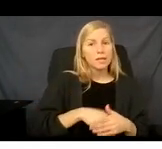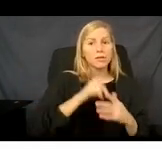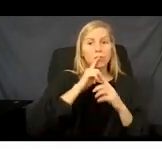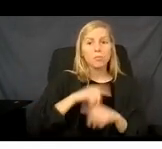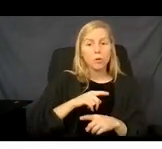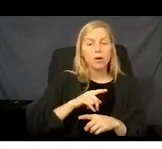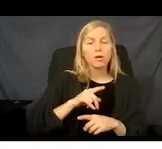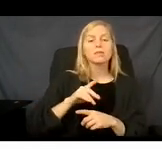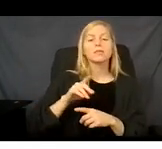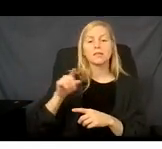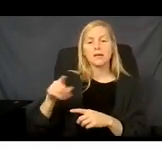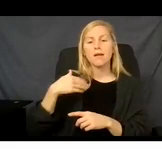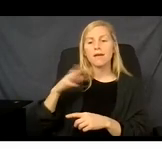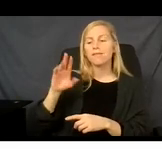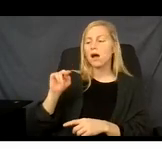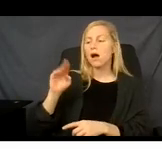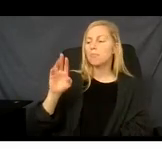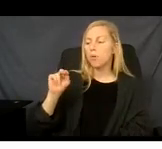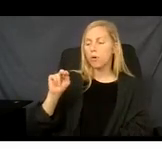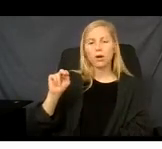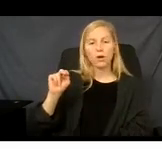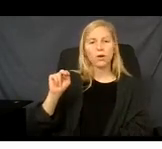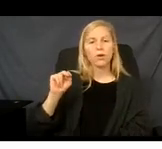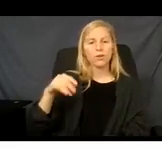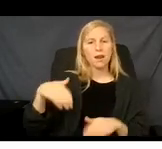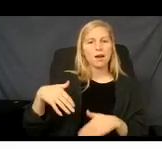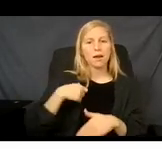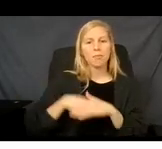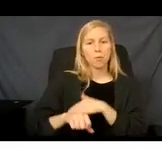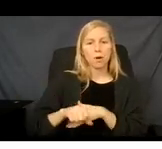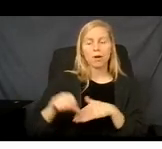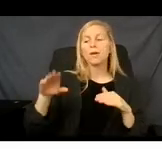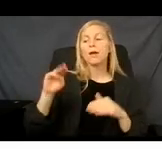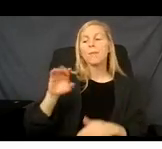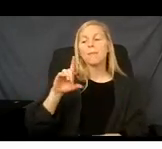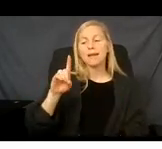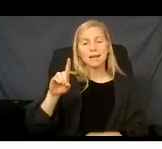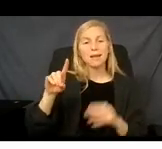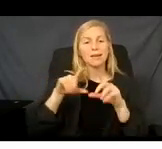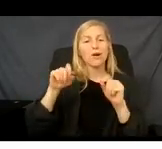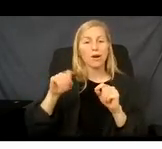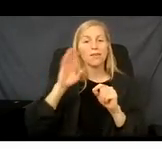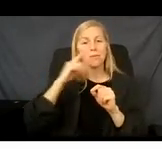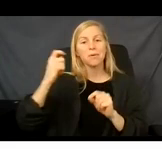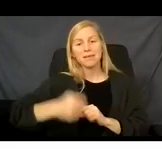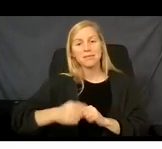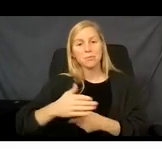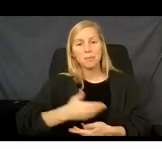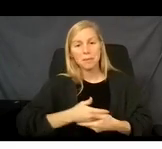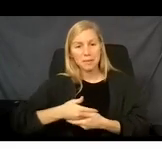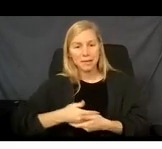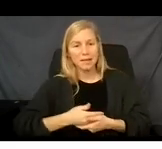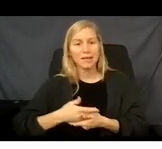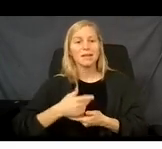an unborn Medicaid ID card issued to your baby. It will come with the name unborn since we do not have the